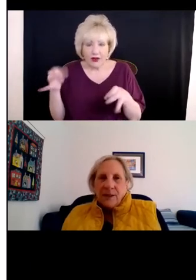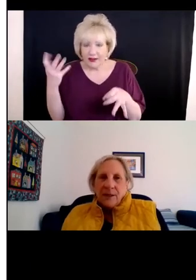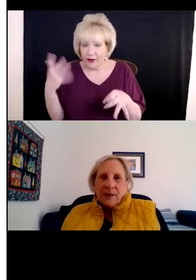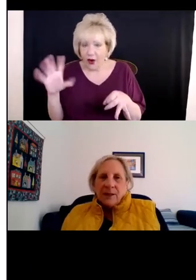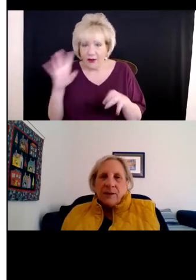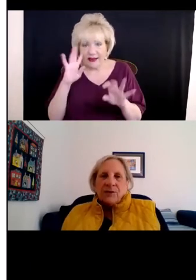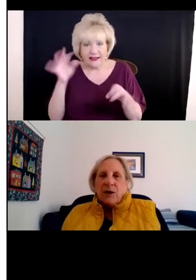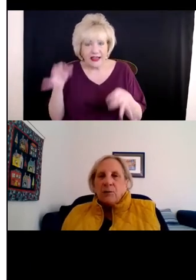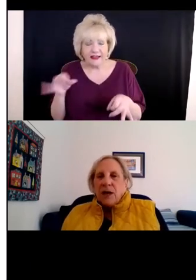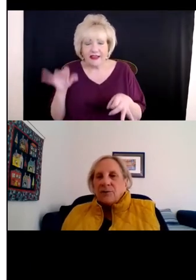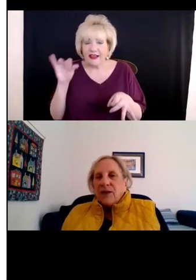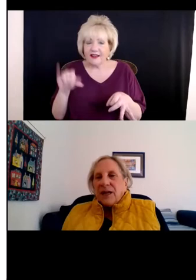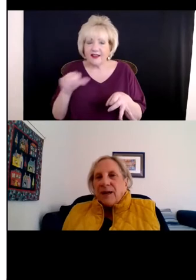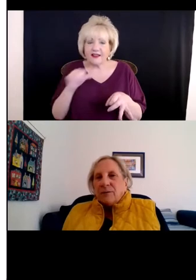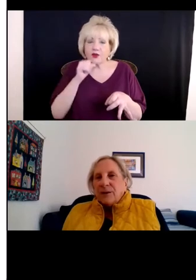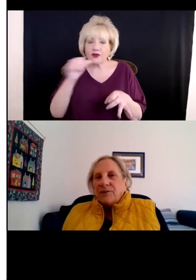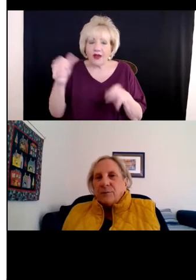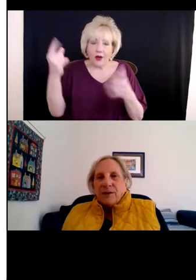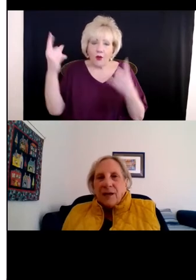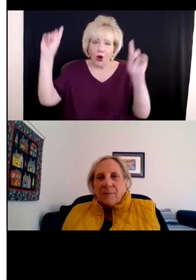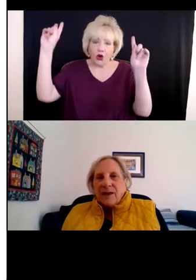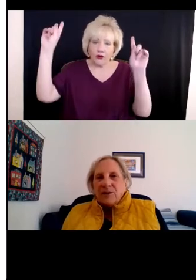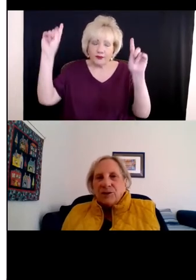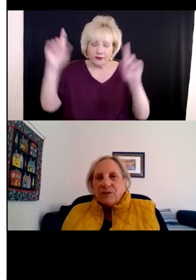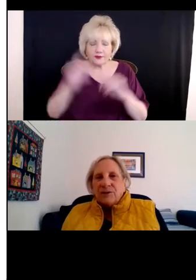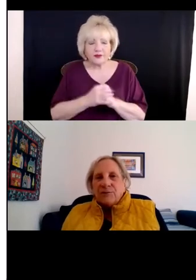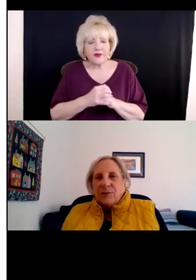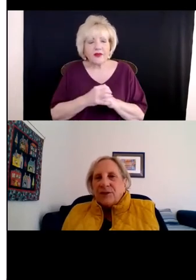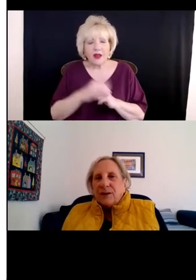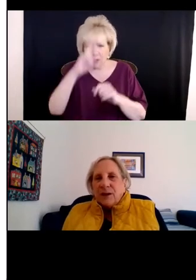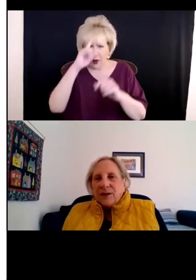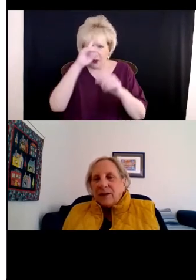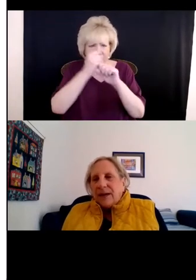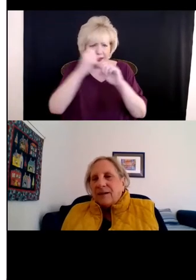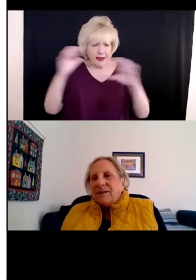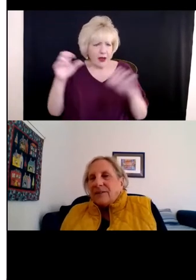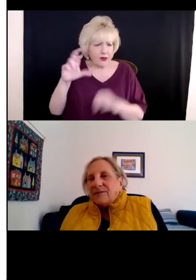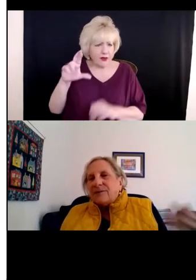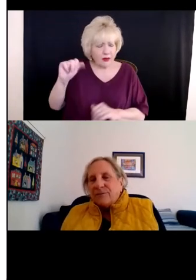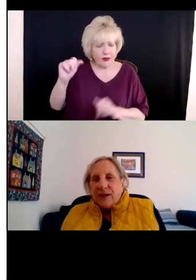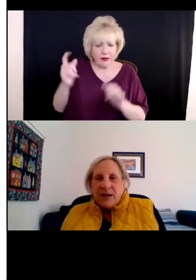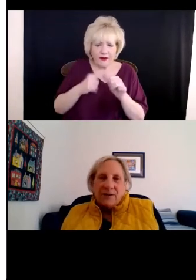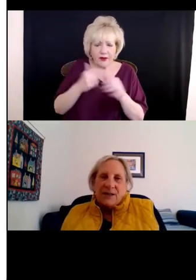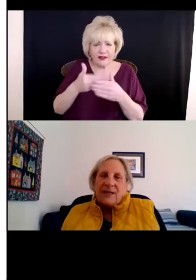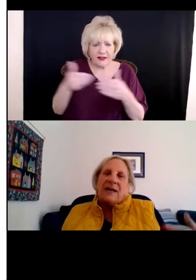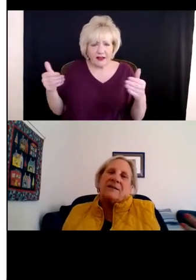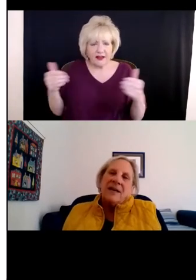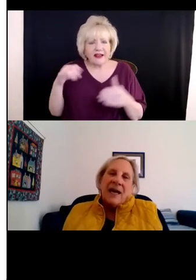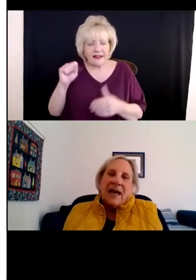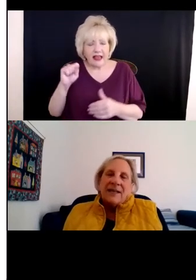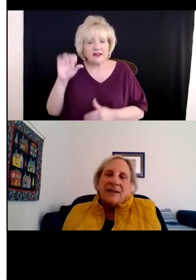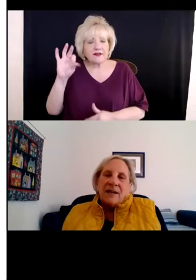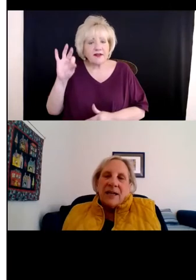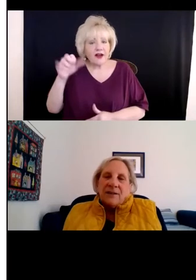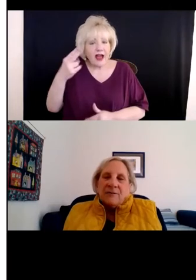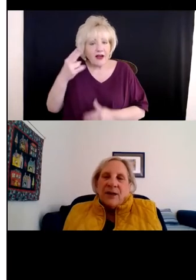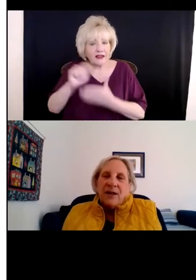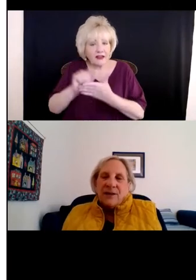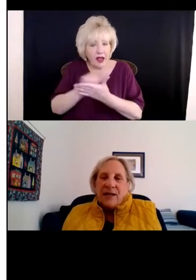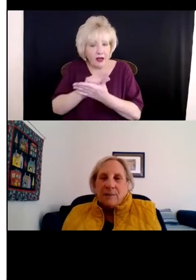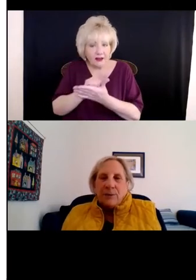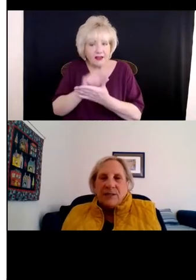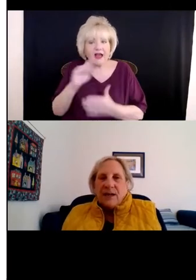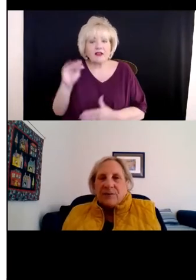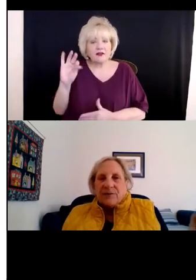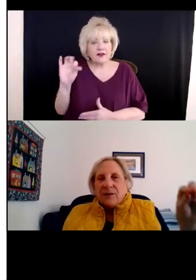to work. So as we think about reasonable accommodations, the first thing we think about, yes, it's the Fair Housing Act. And the